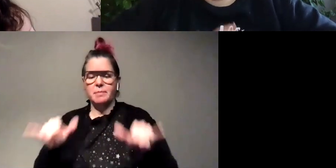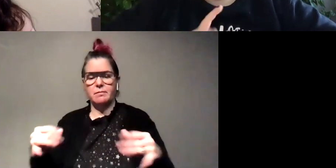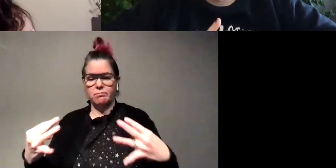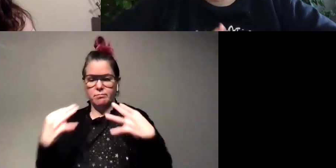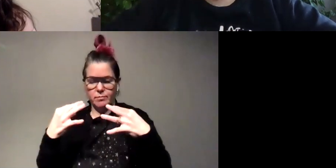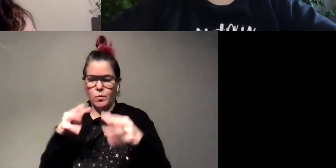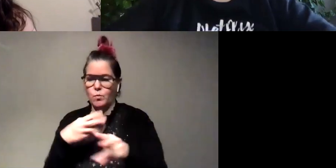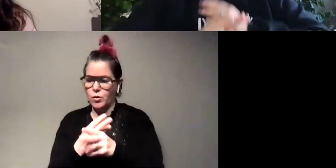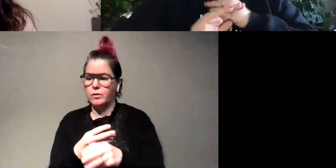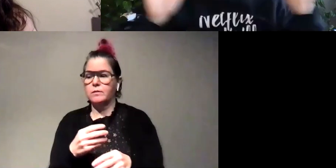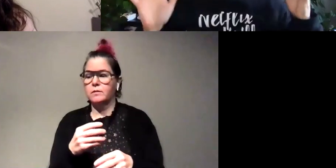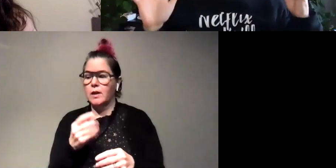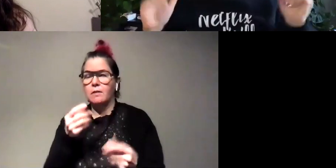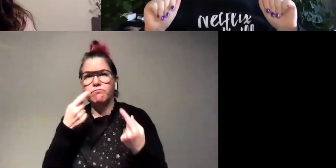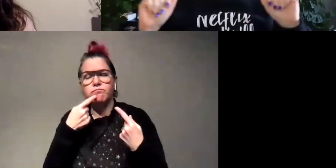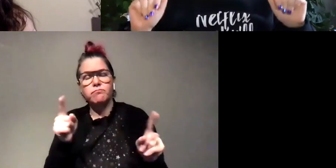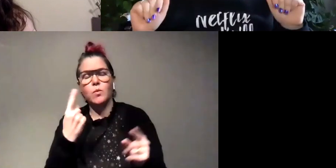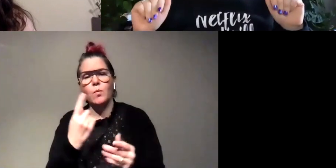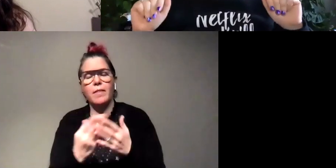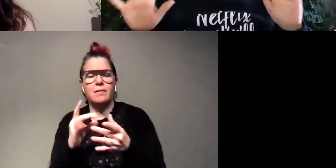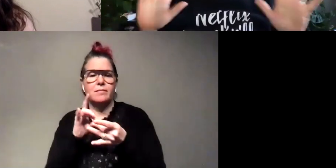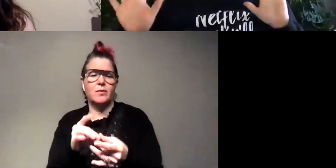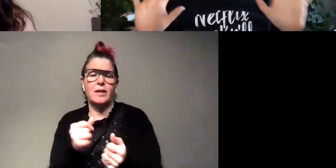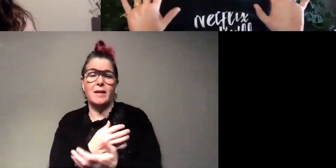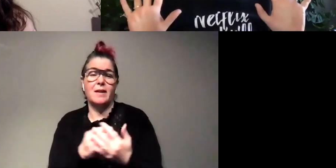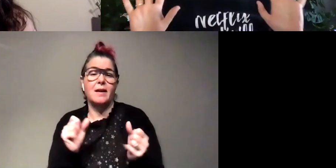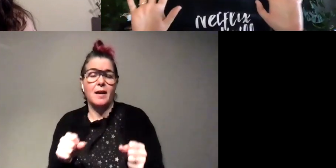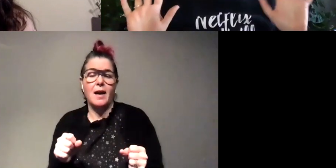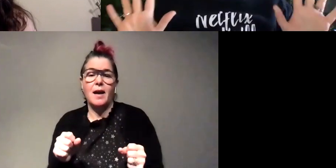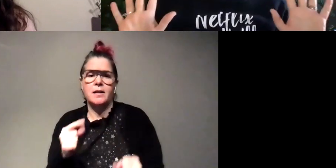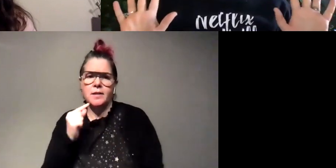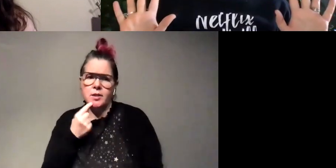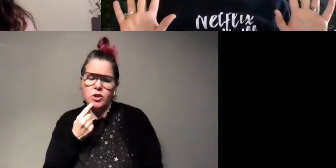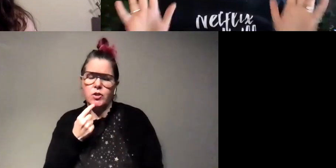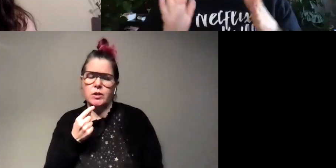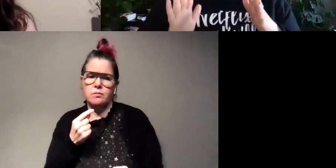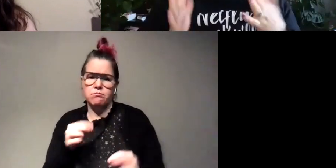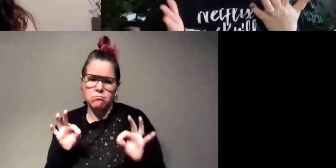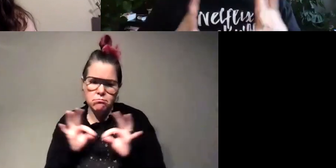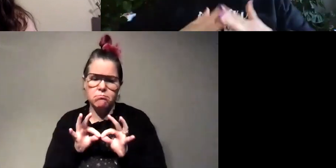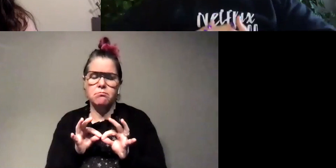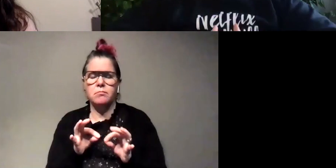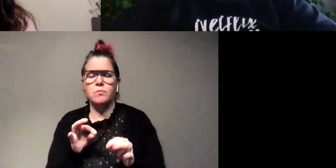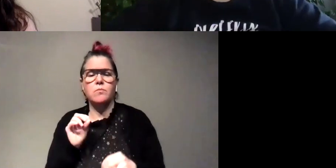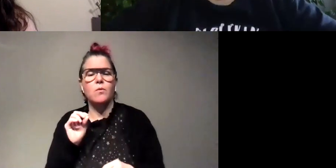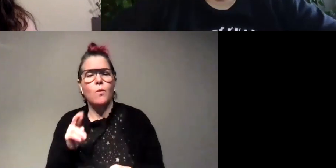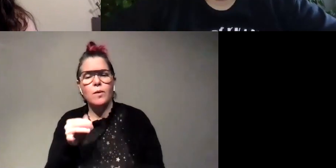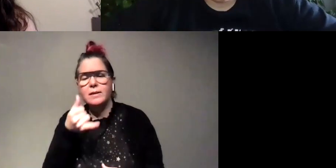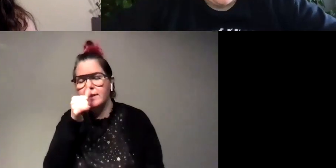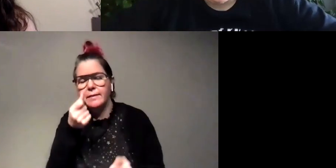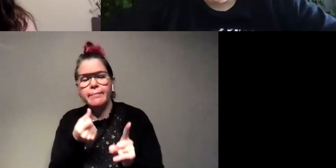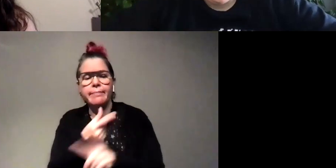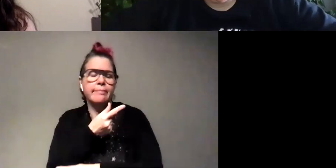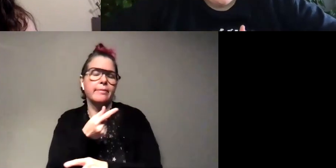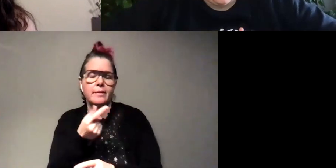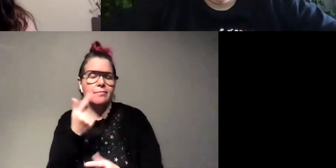and you can tell them one thing about anything it can be as like serious a big picture or silly and insignificant as